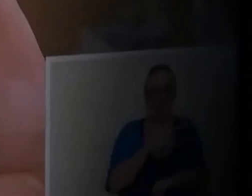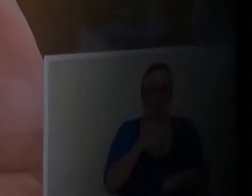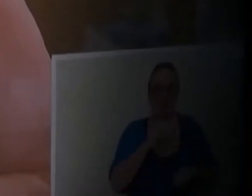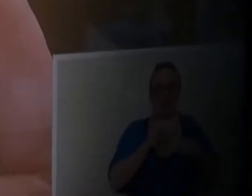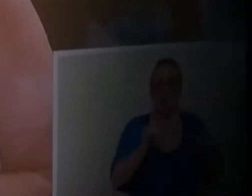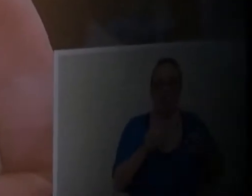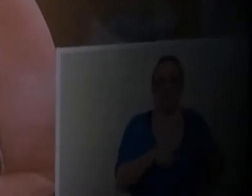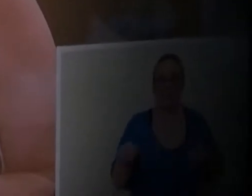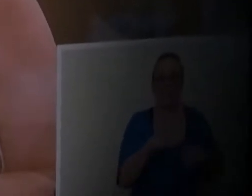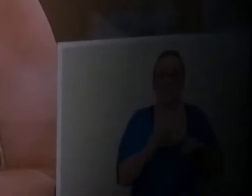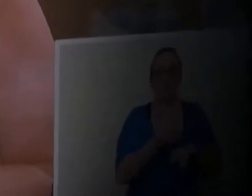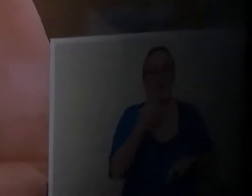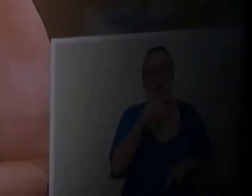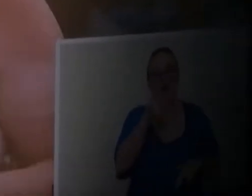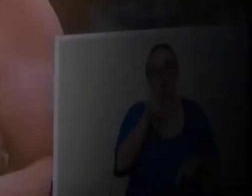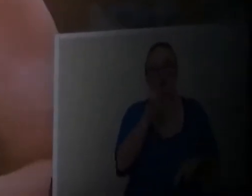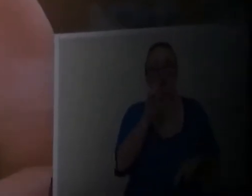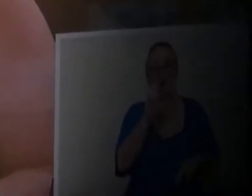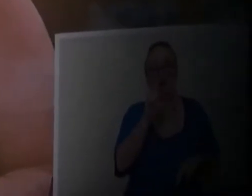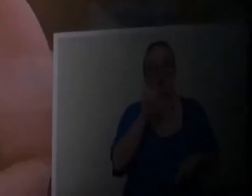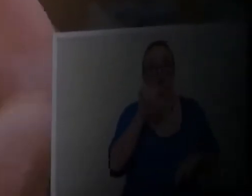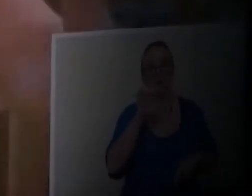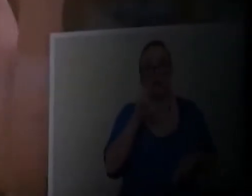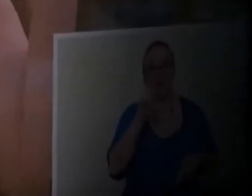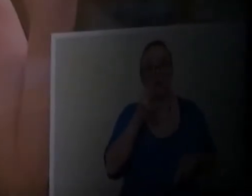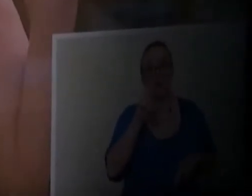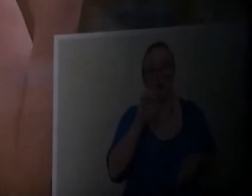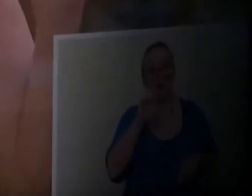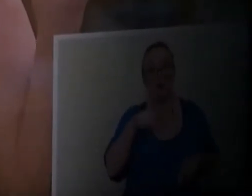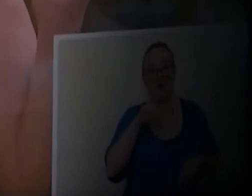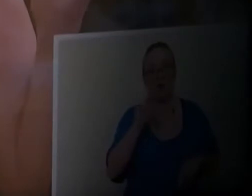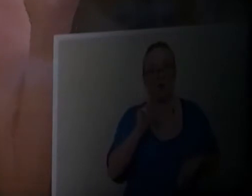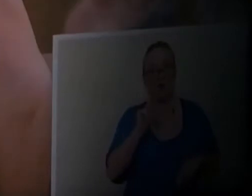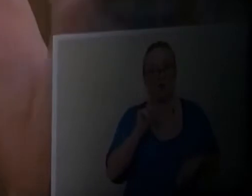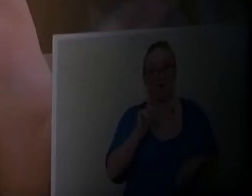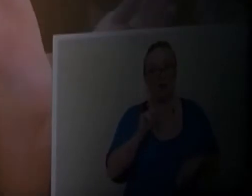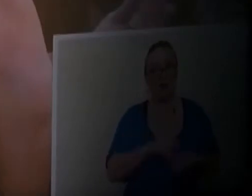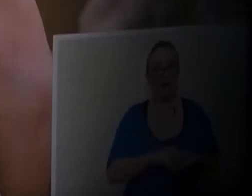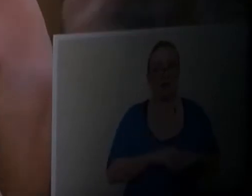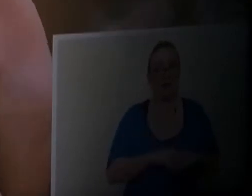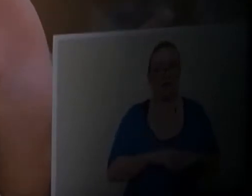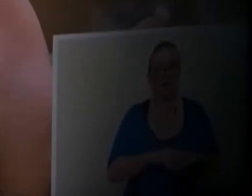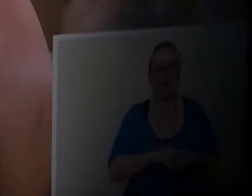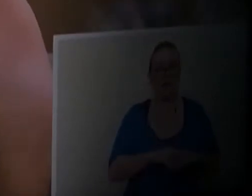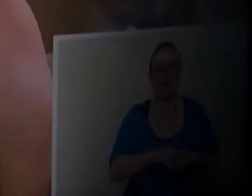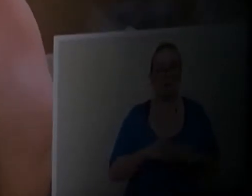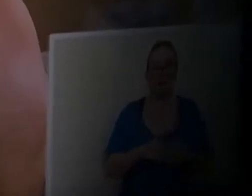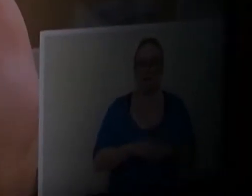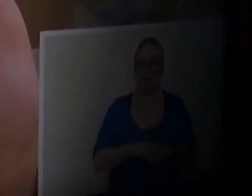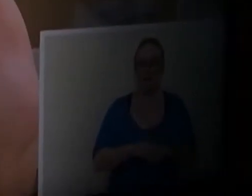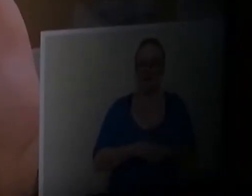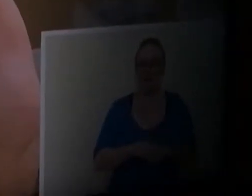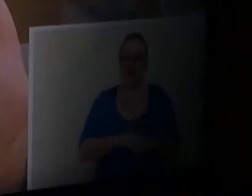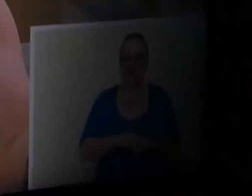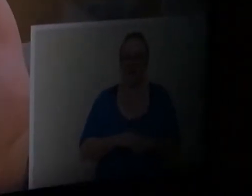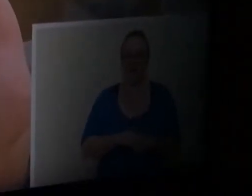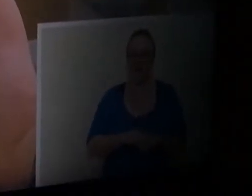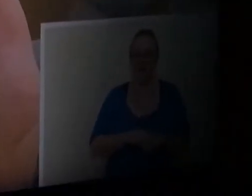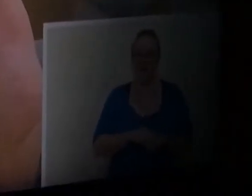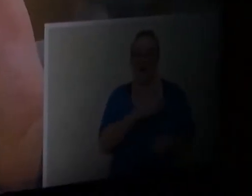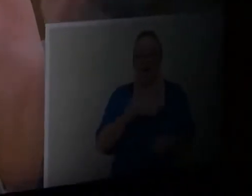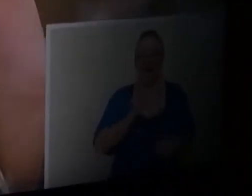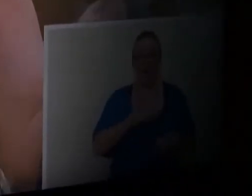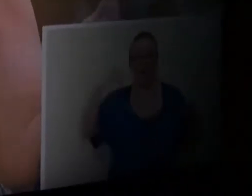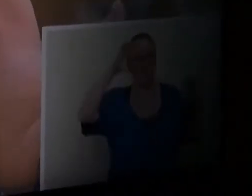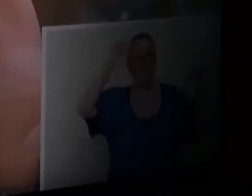She used hydroxychloroquine, which Sissy Sack banned. A telemarketer banned medicine from doctors to